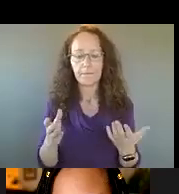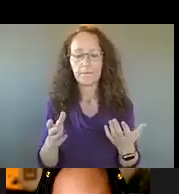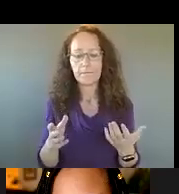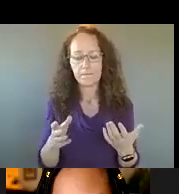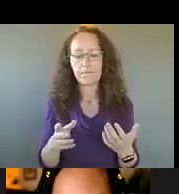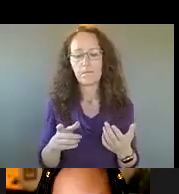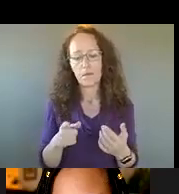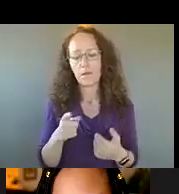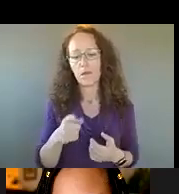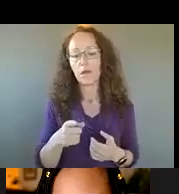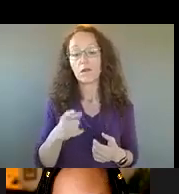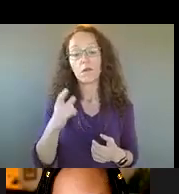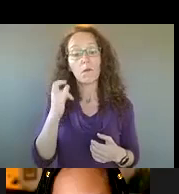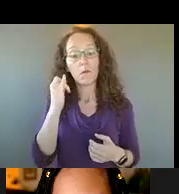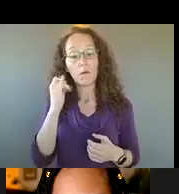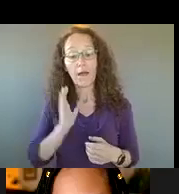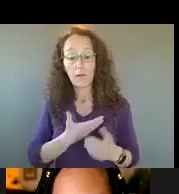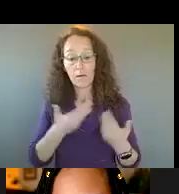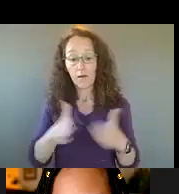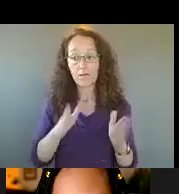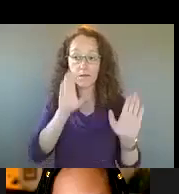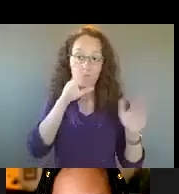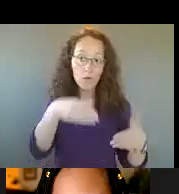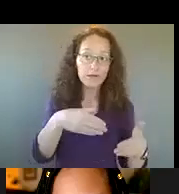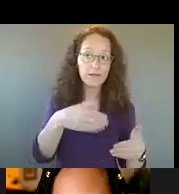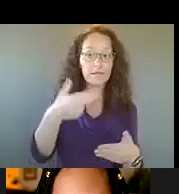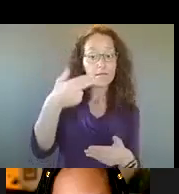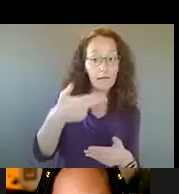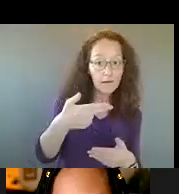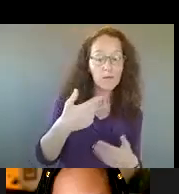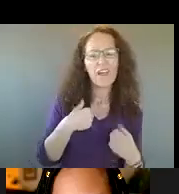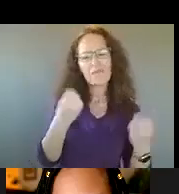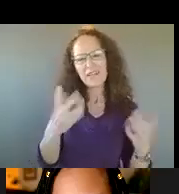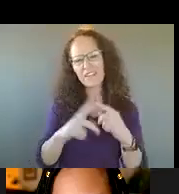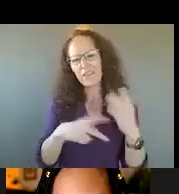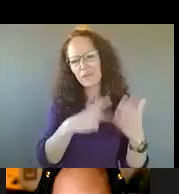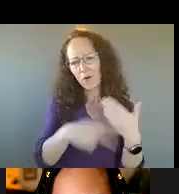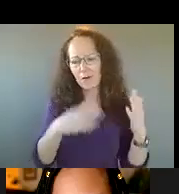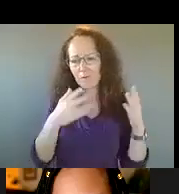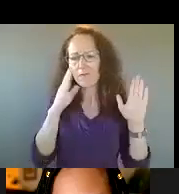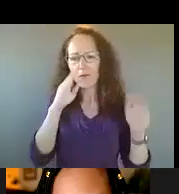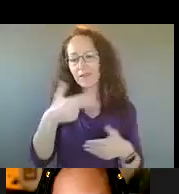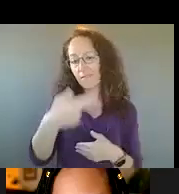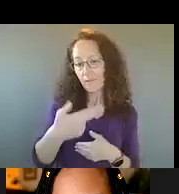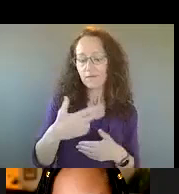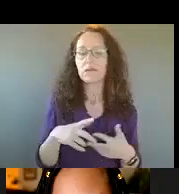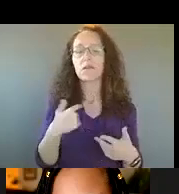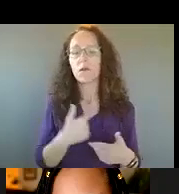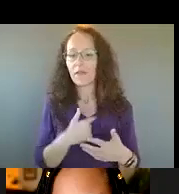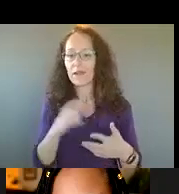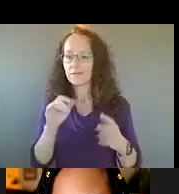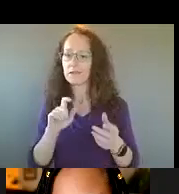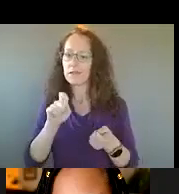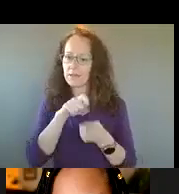are focused on gun violence focus specifically on tertiary violence. And that again is focused on trying to interrupt the pattern